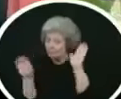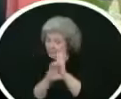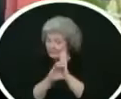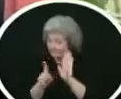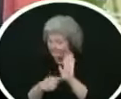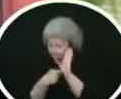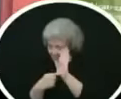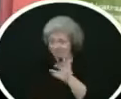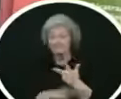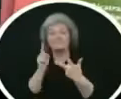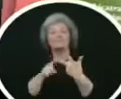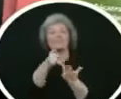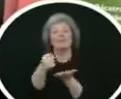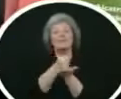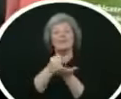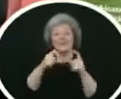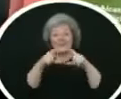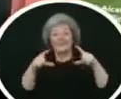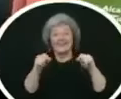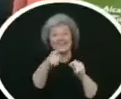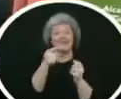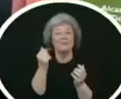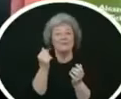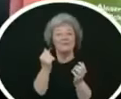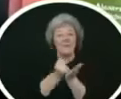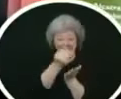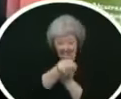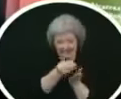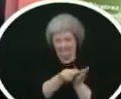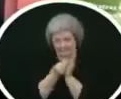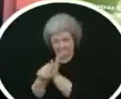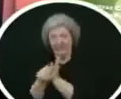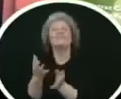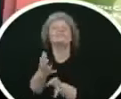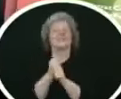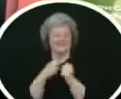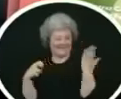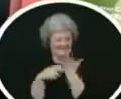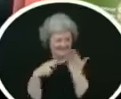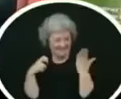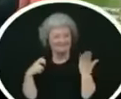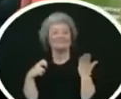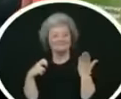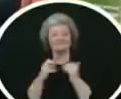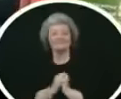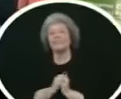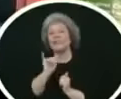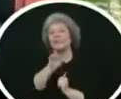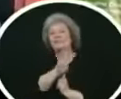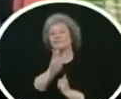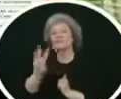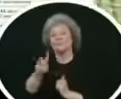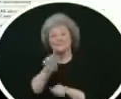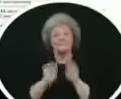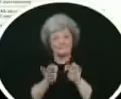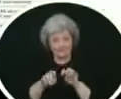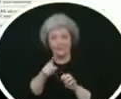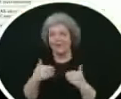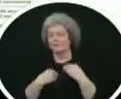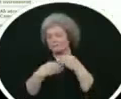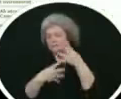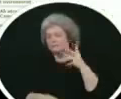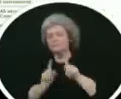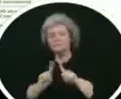card used to purchase your tickets present them at the will call window on alcatraz landing the day of your tour our